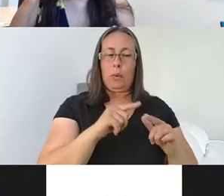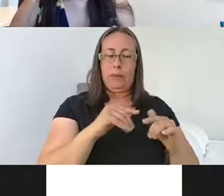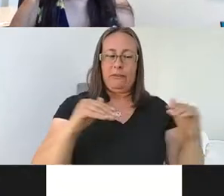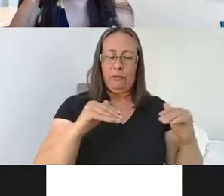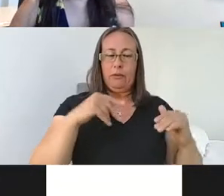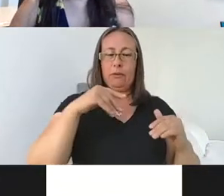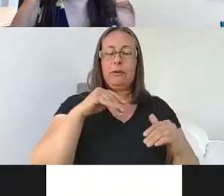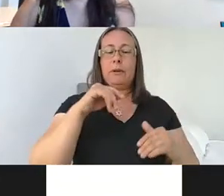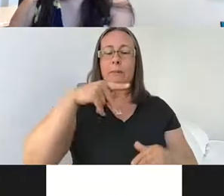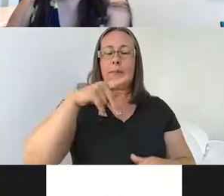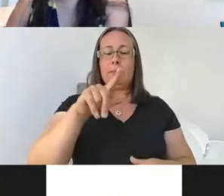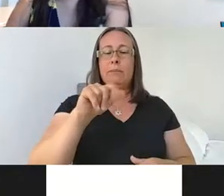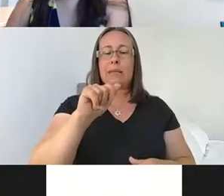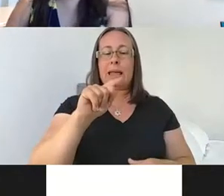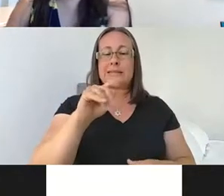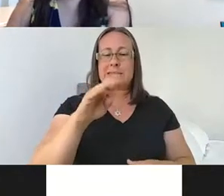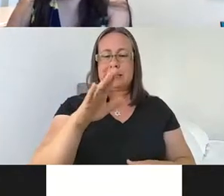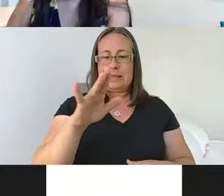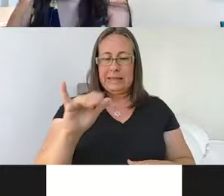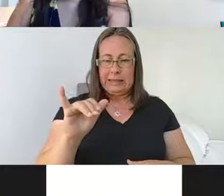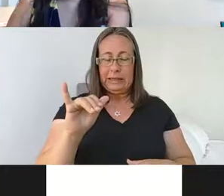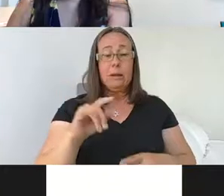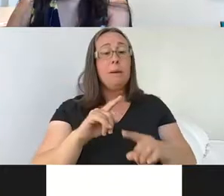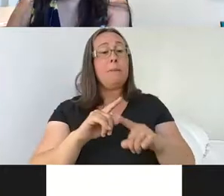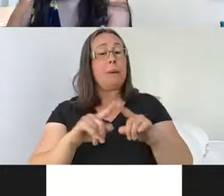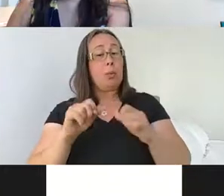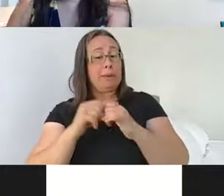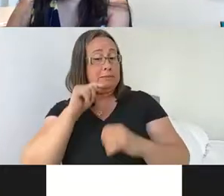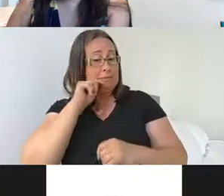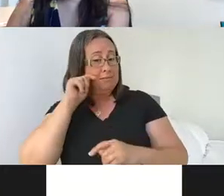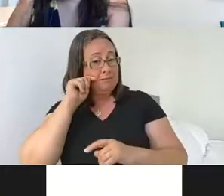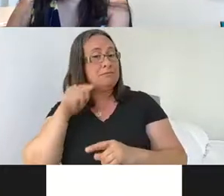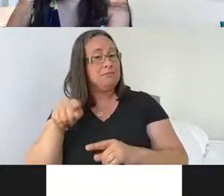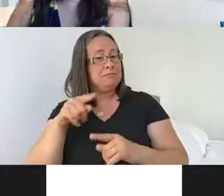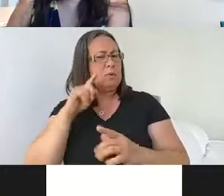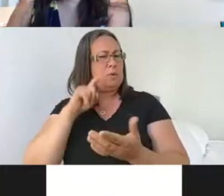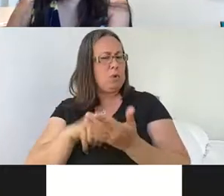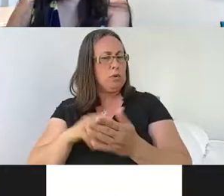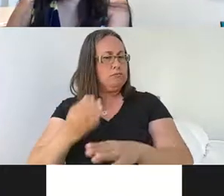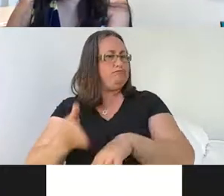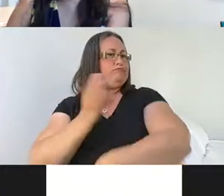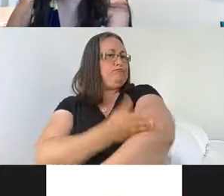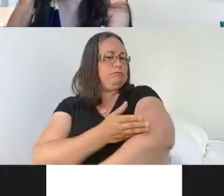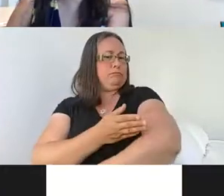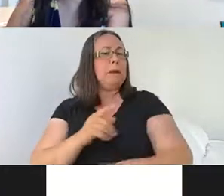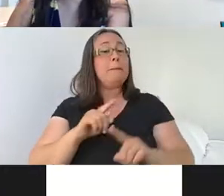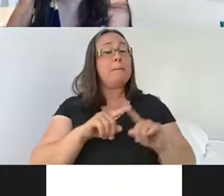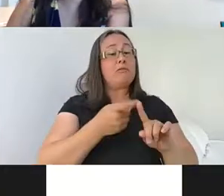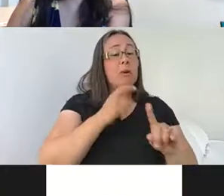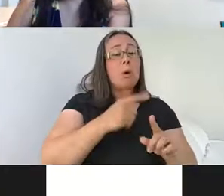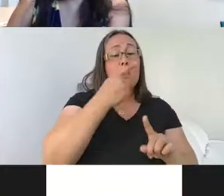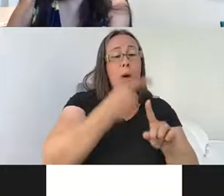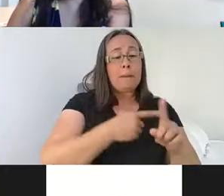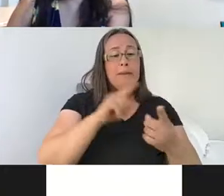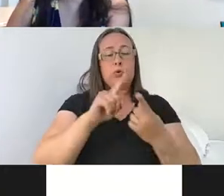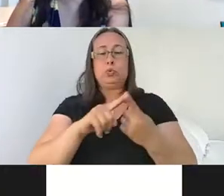that's happening between seven and 30 days, and really that's about going from one month to a two-month-old mouse is